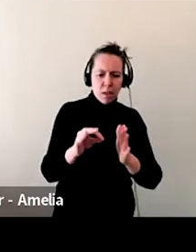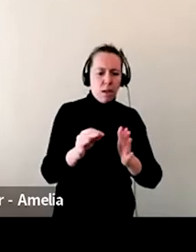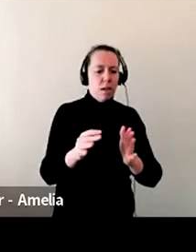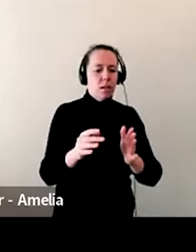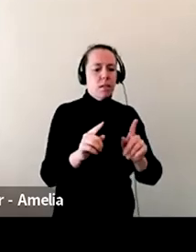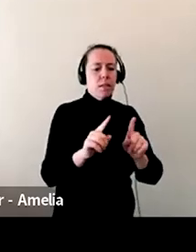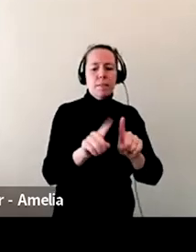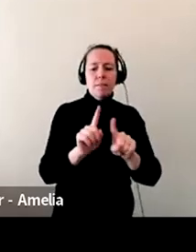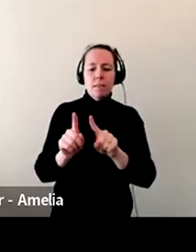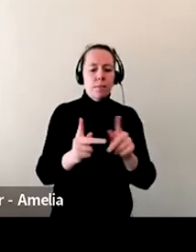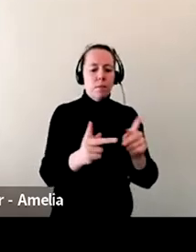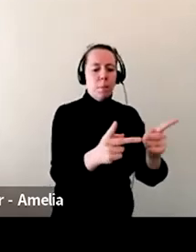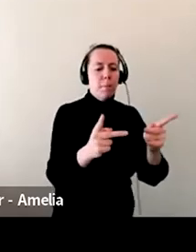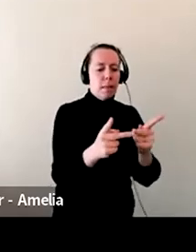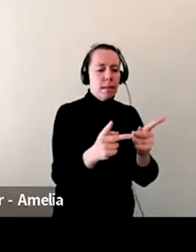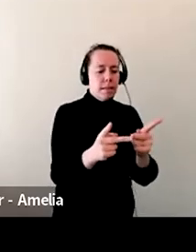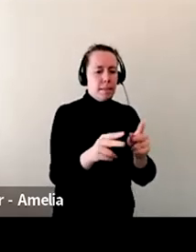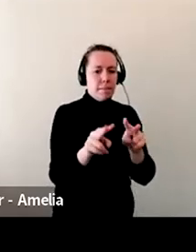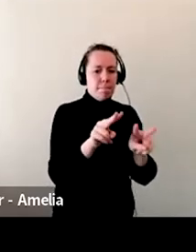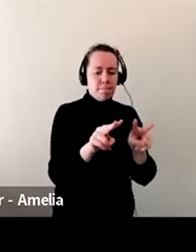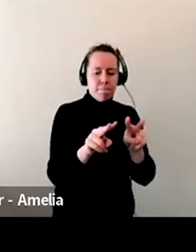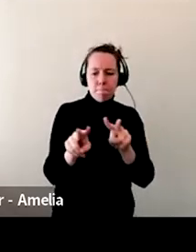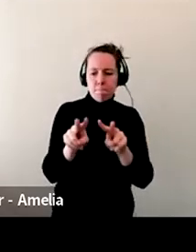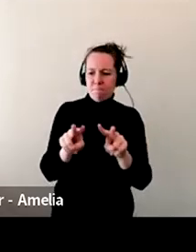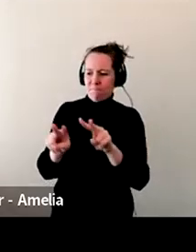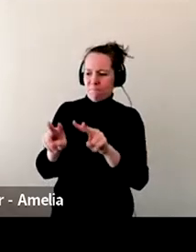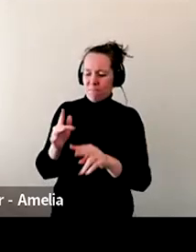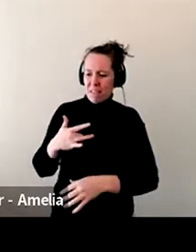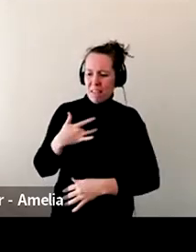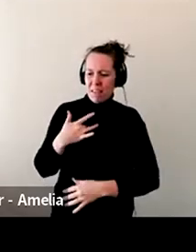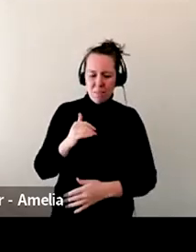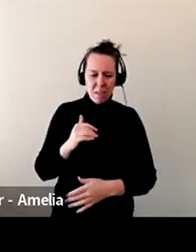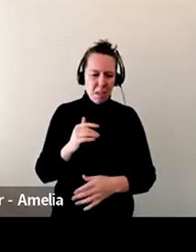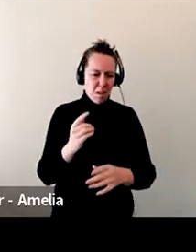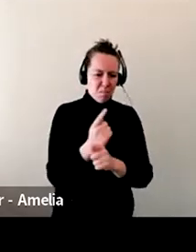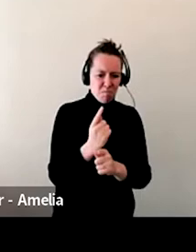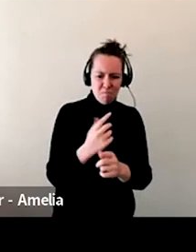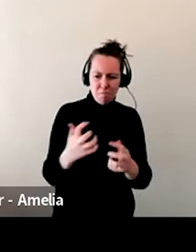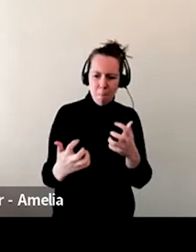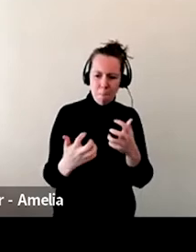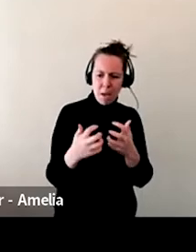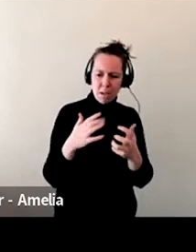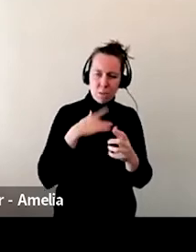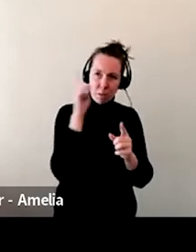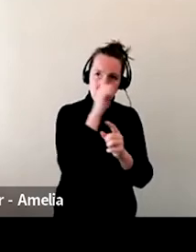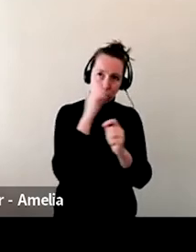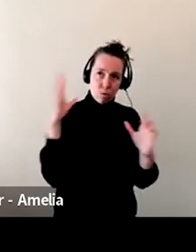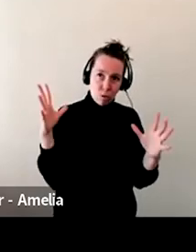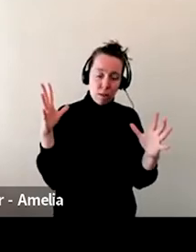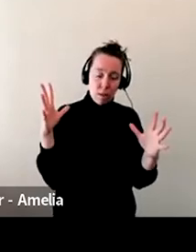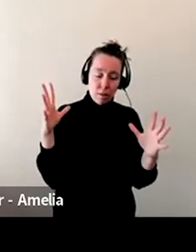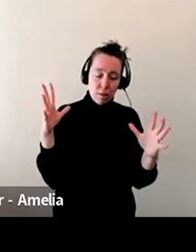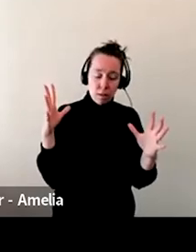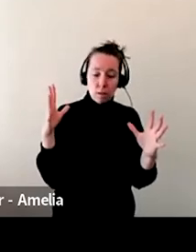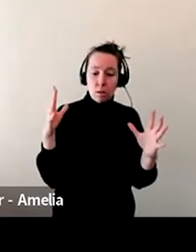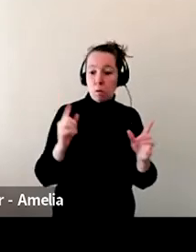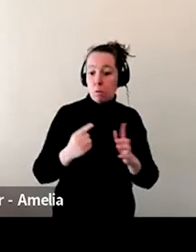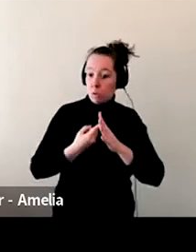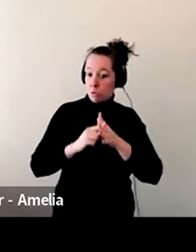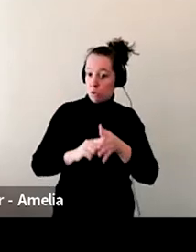settle on something that didn't feel like it was in the right place. So in the meantime, what we did is we created this book mobile.